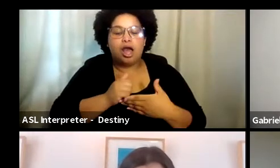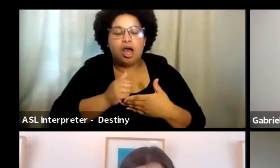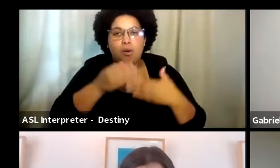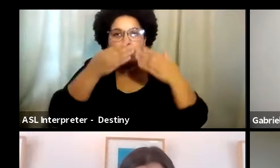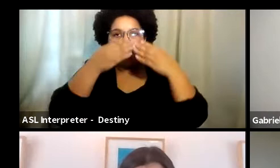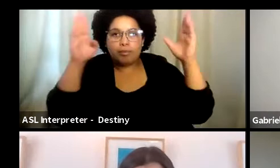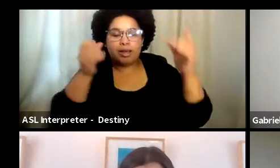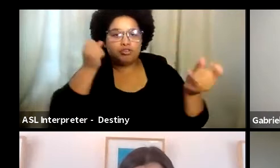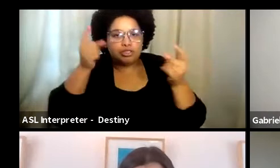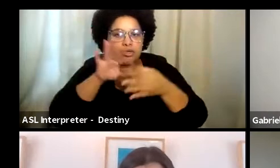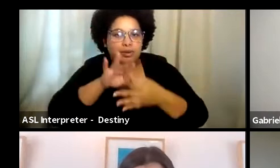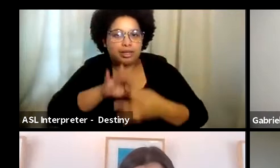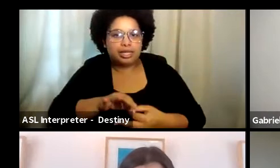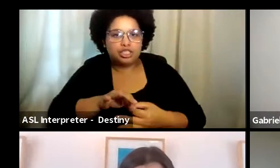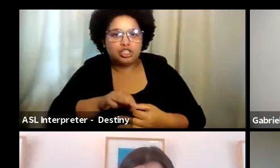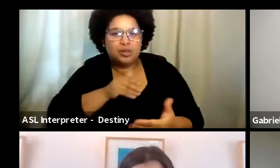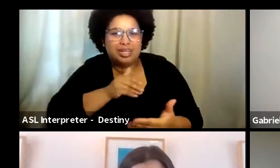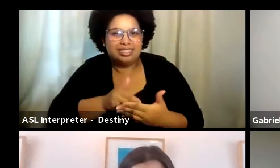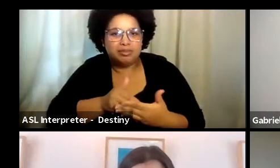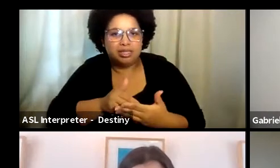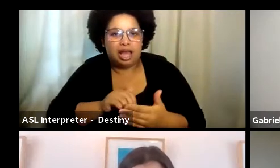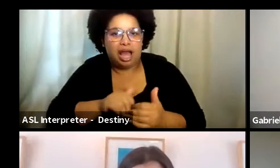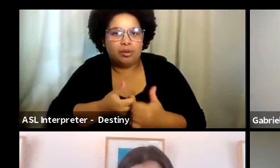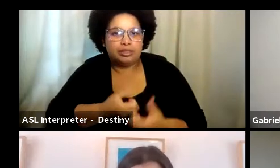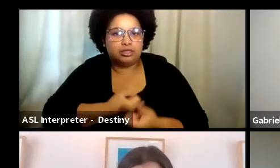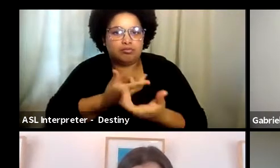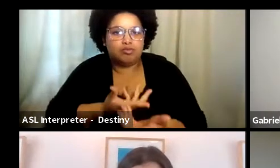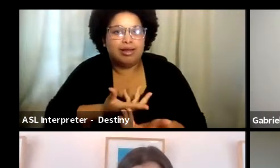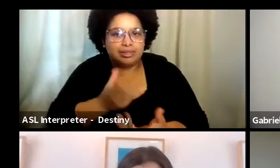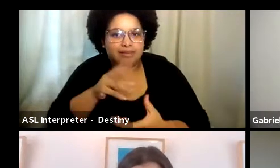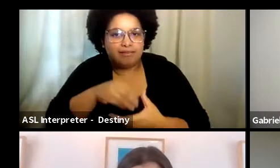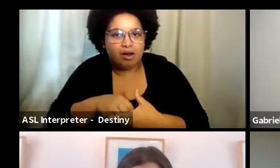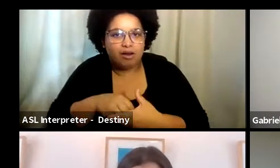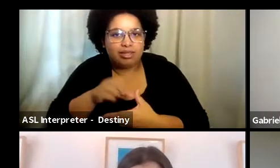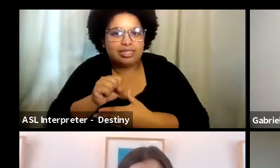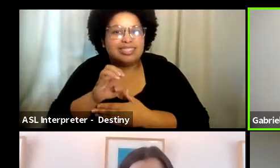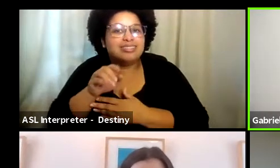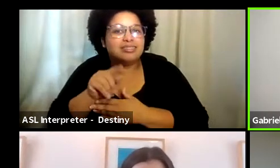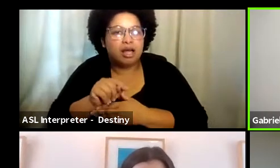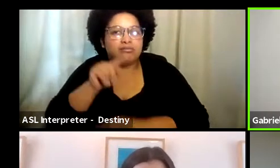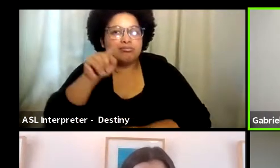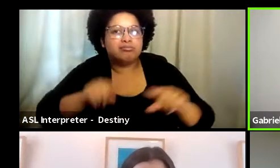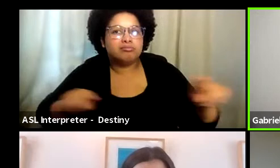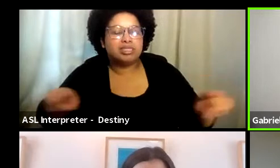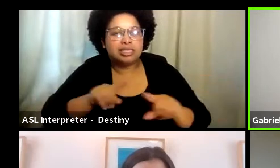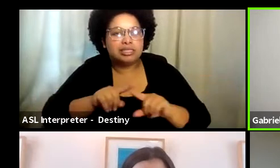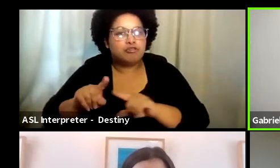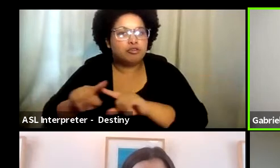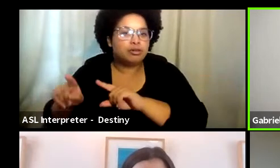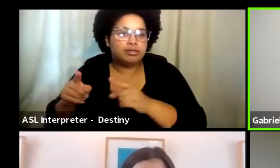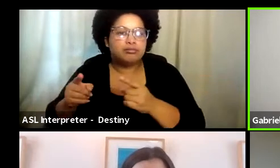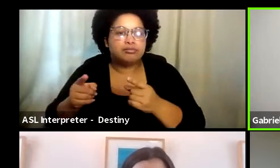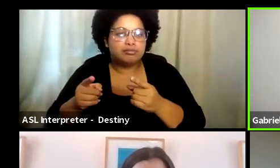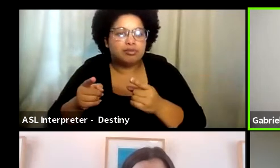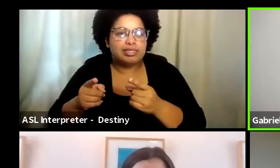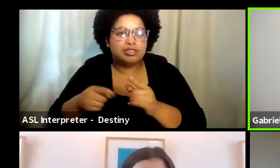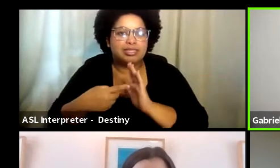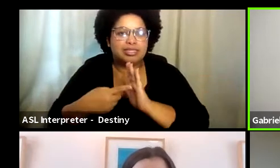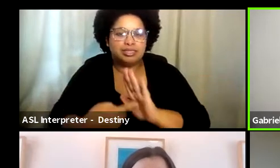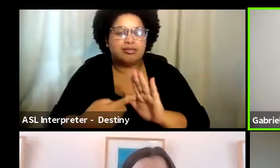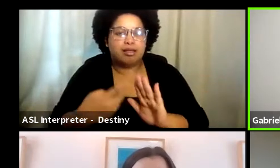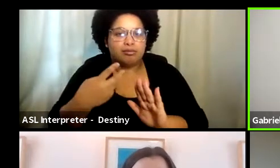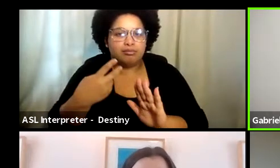intimacy actually is expressed on a set. It really comes in a wide variety of forms. David, you know what you were talking about? I'm sorry.